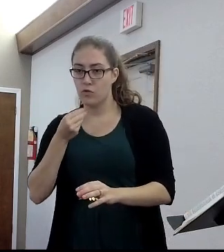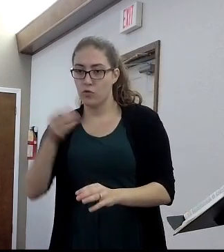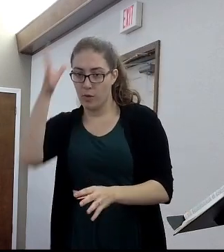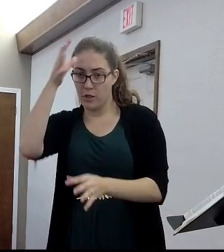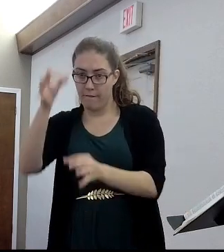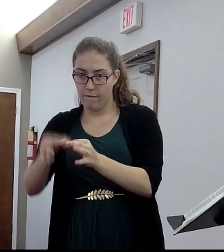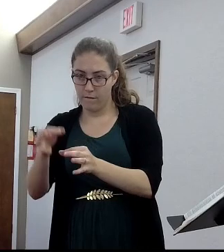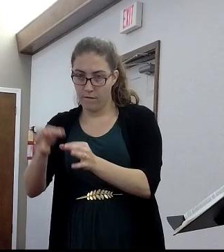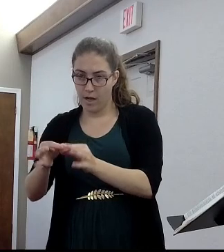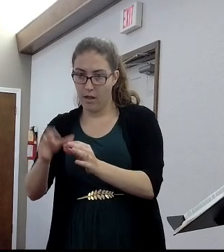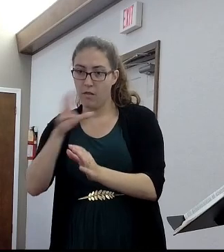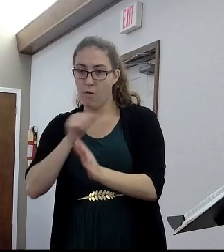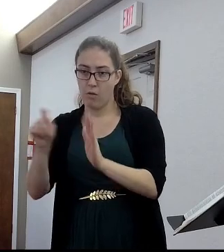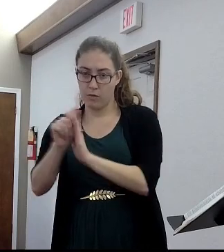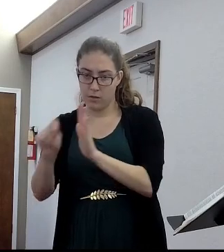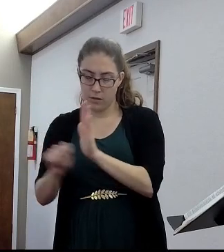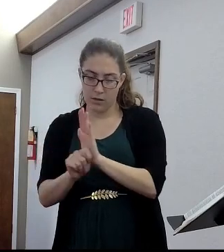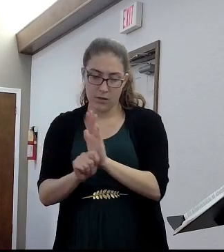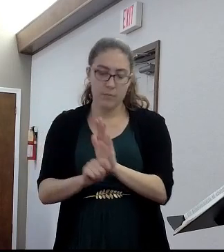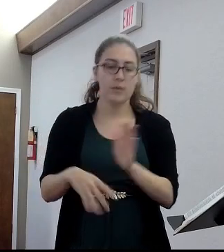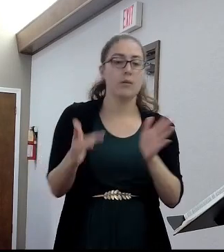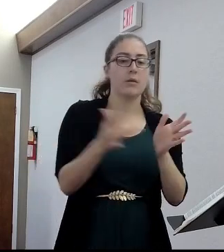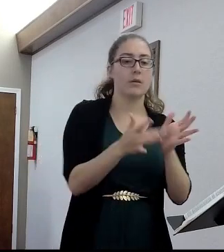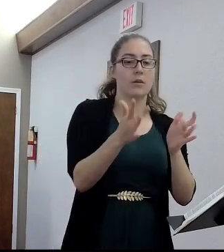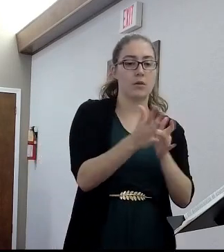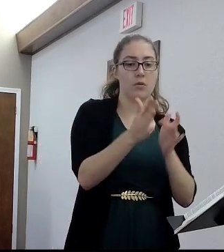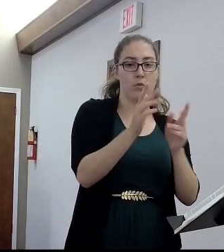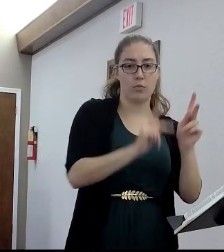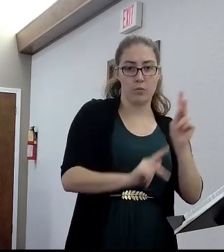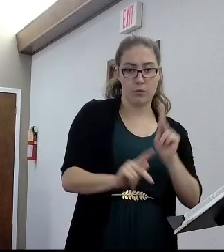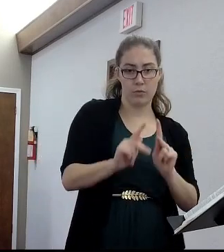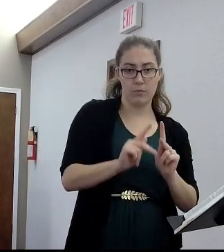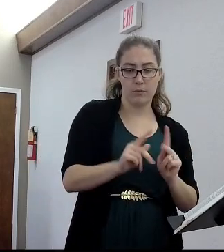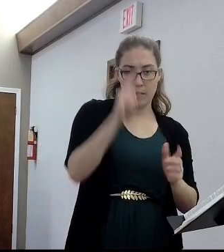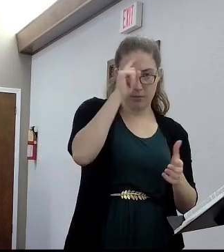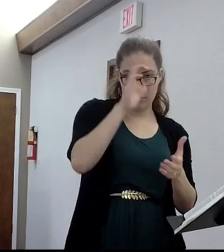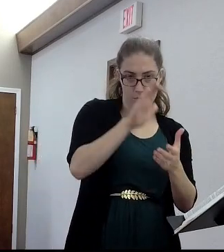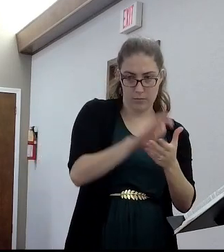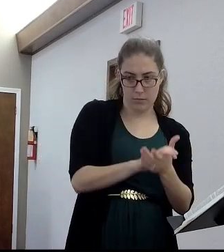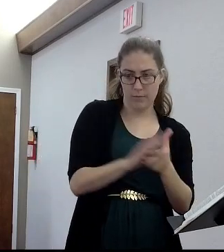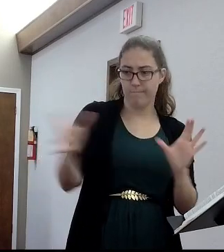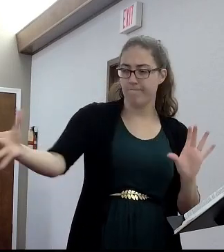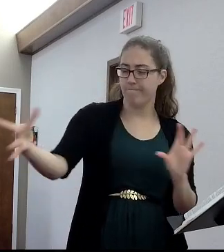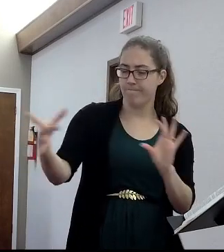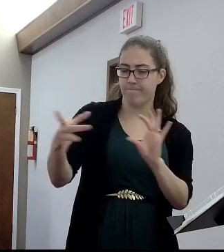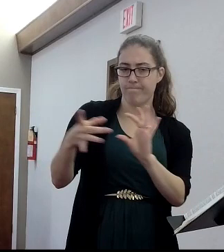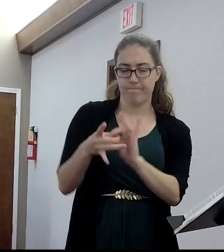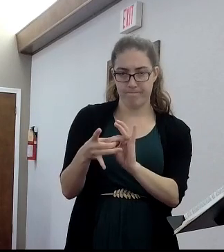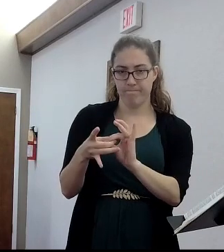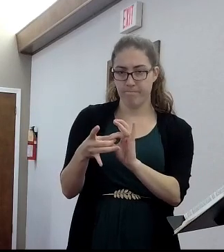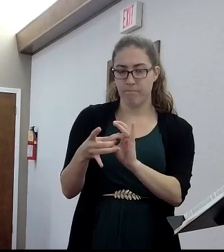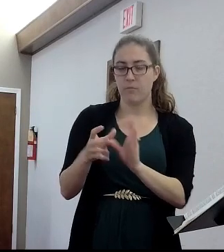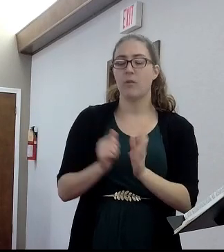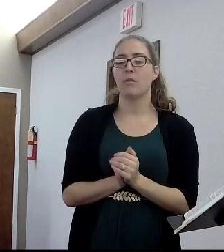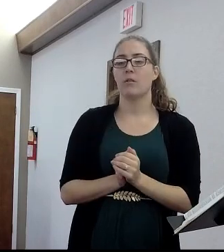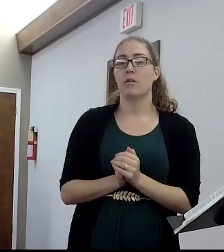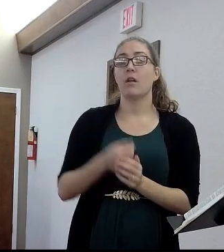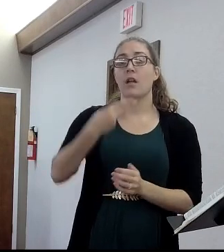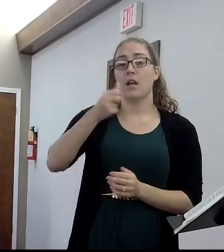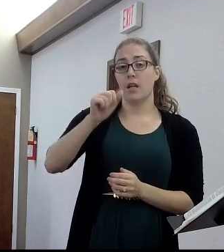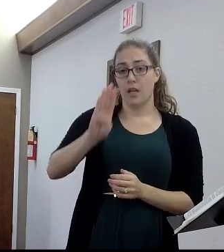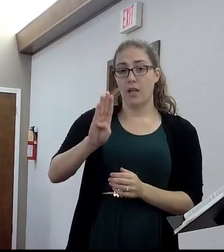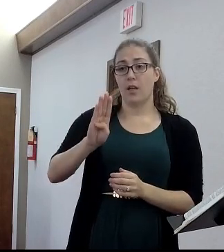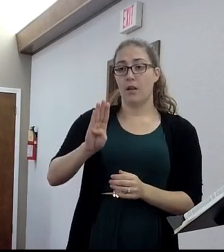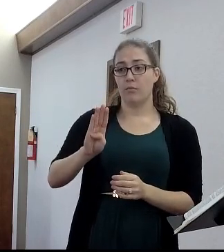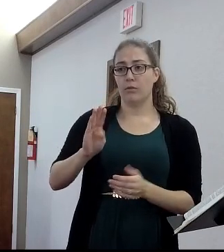by God and Christianity. And it's easy to reconcile. And Hebrews does a great job of helping us to be able to do that